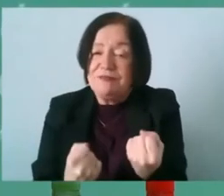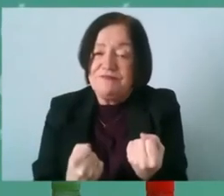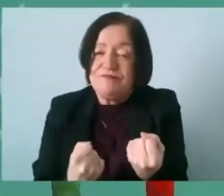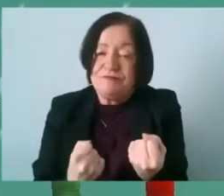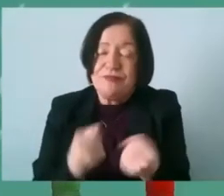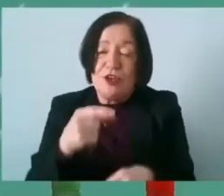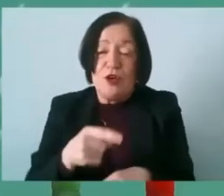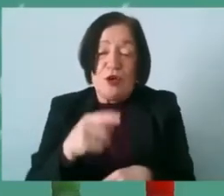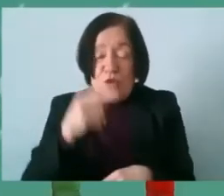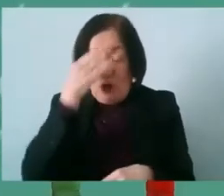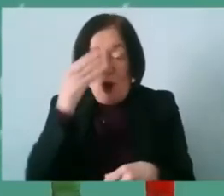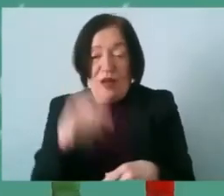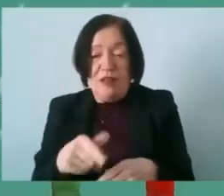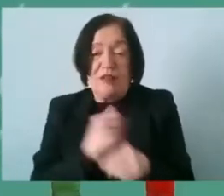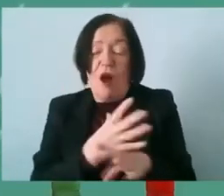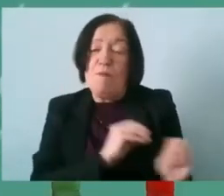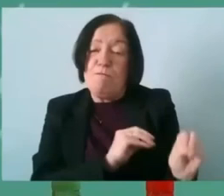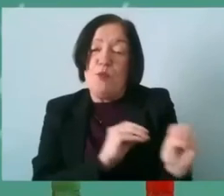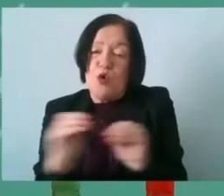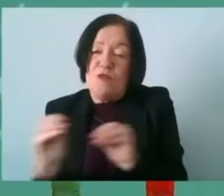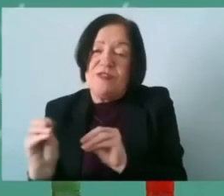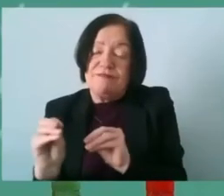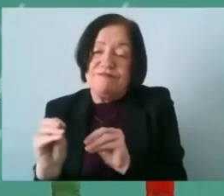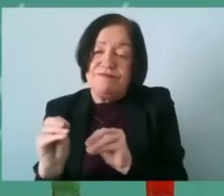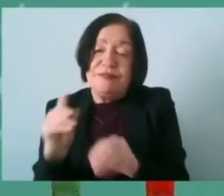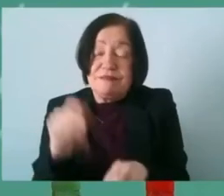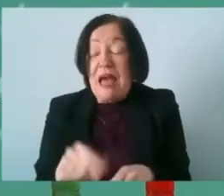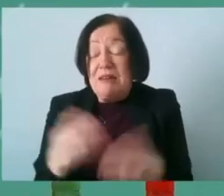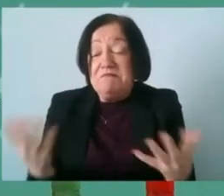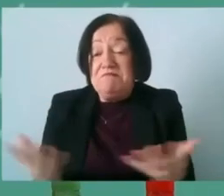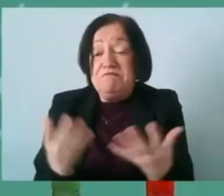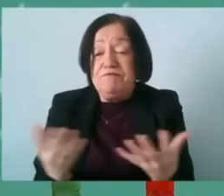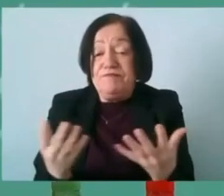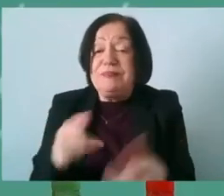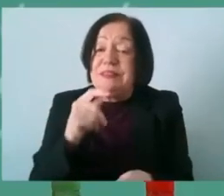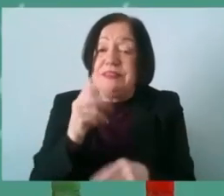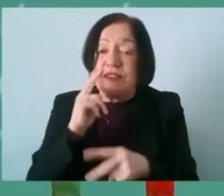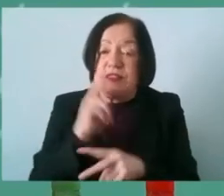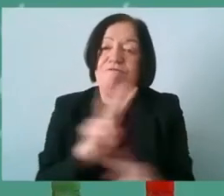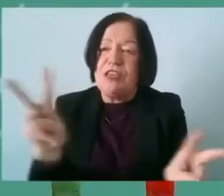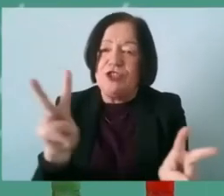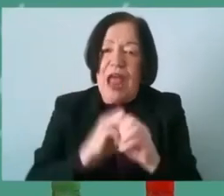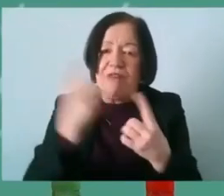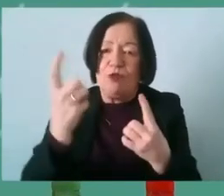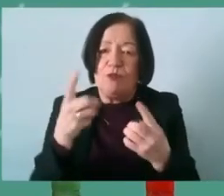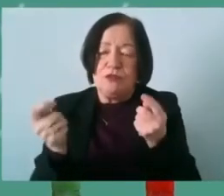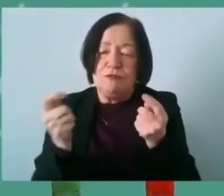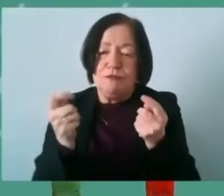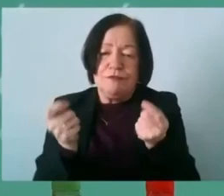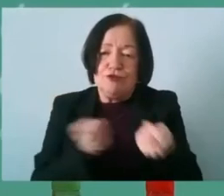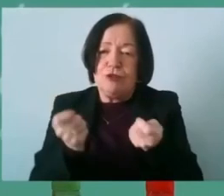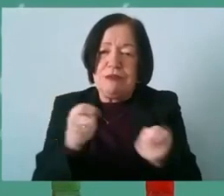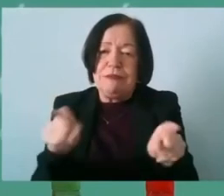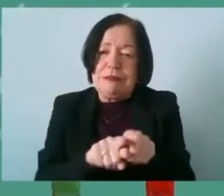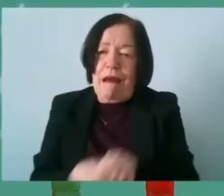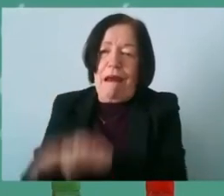know as this all moves forward that's i suppose the the vision that everyone will be treated equally and we will become